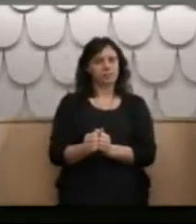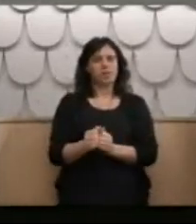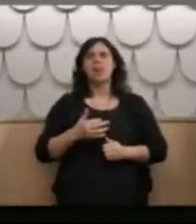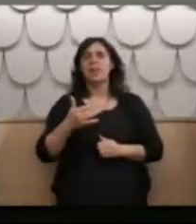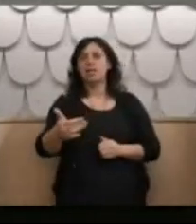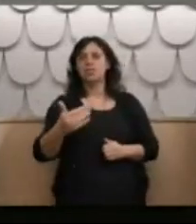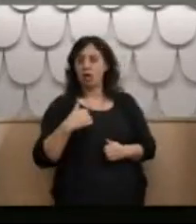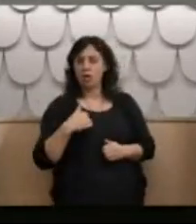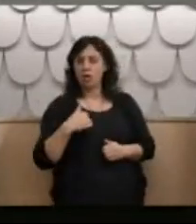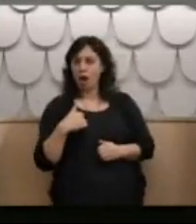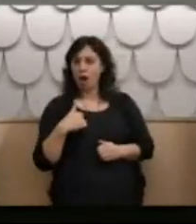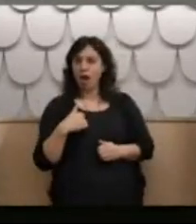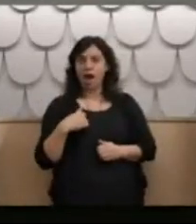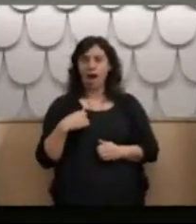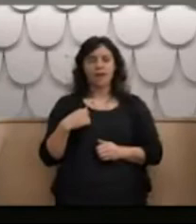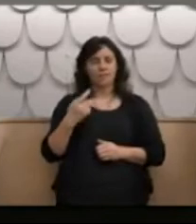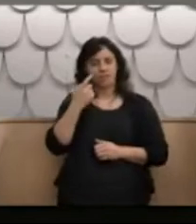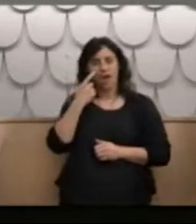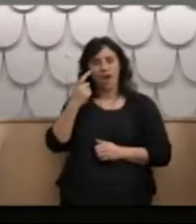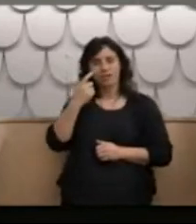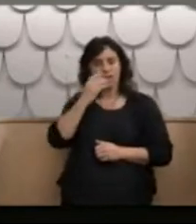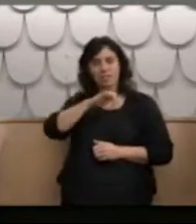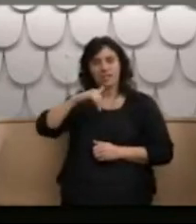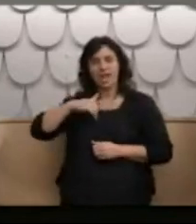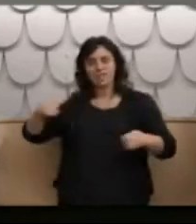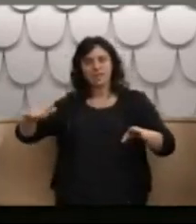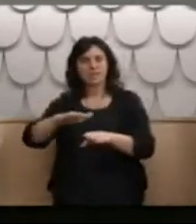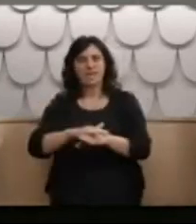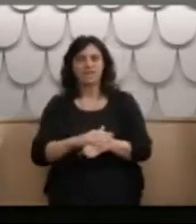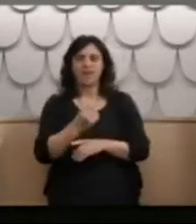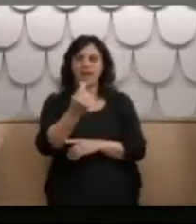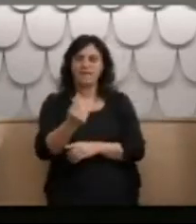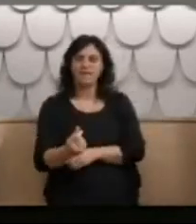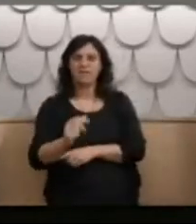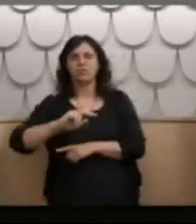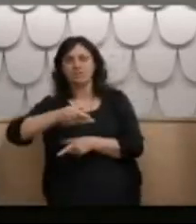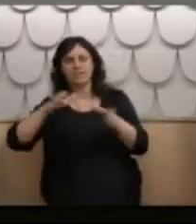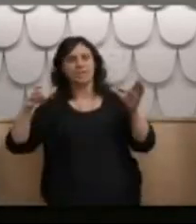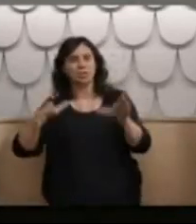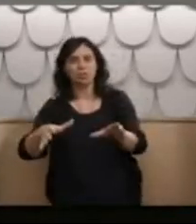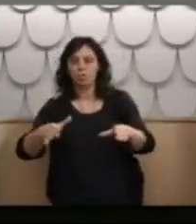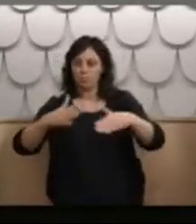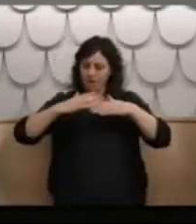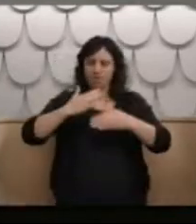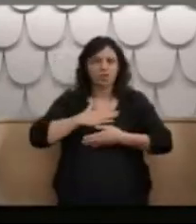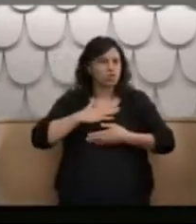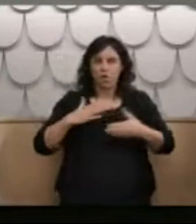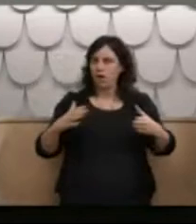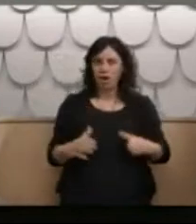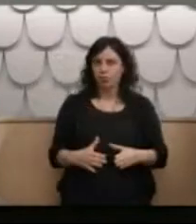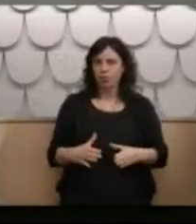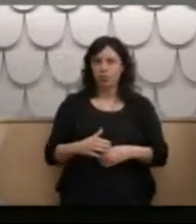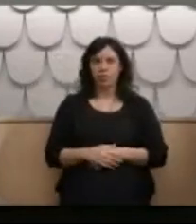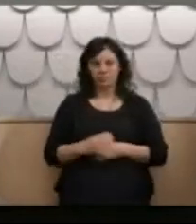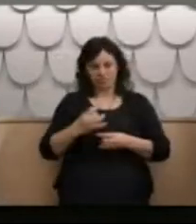that the government had paid for the second lot of claimants but not ours. Now, we'll just pause you there and we'll look at the statement you got from